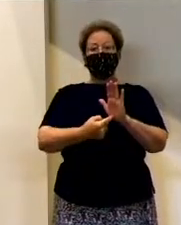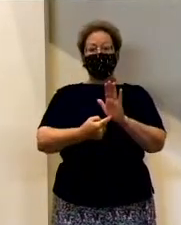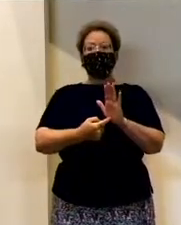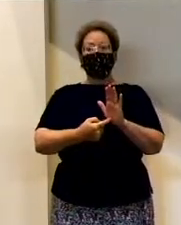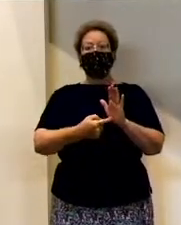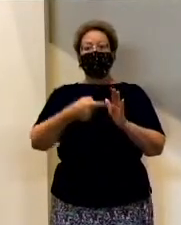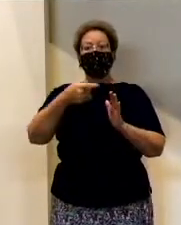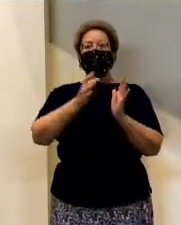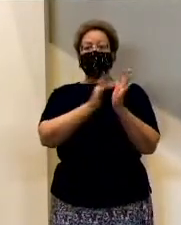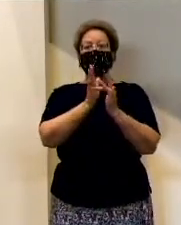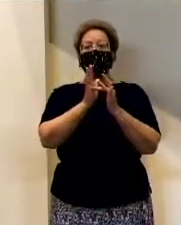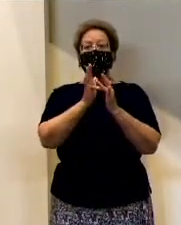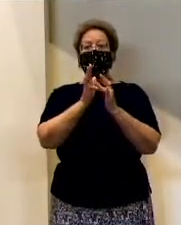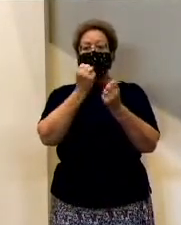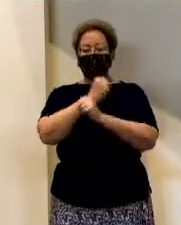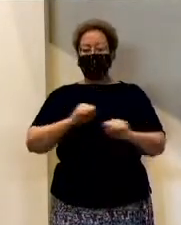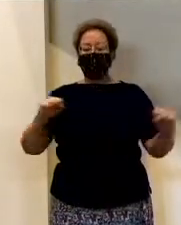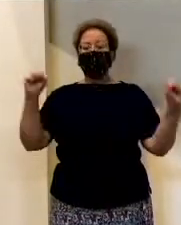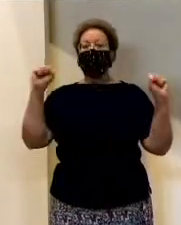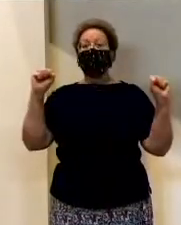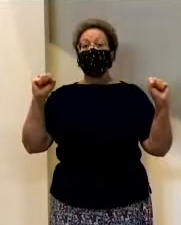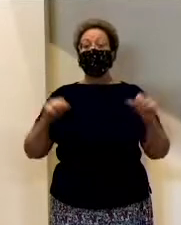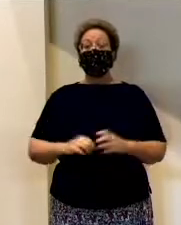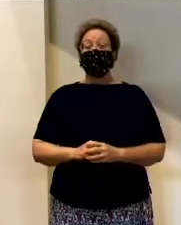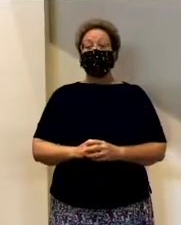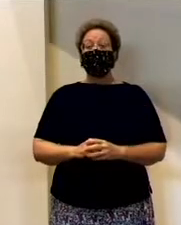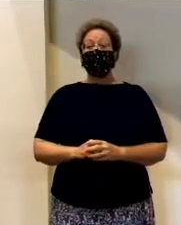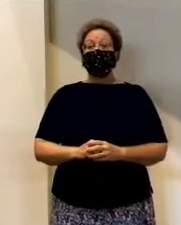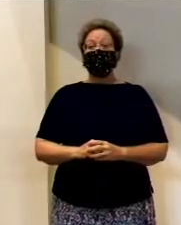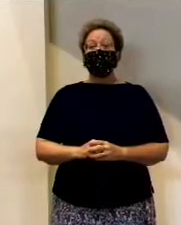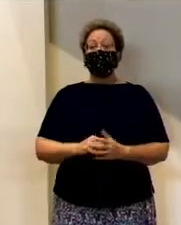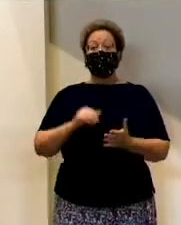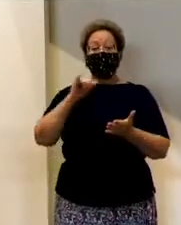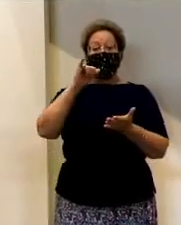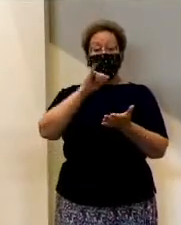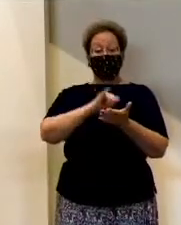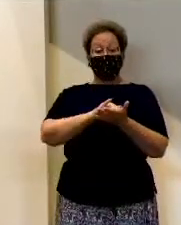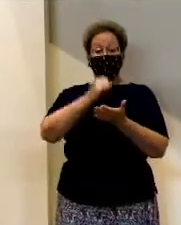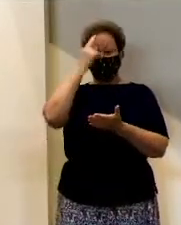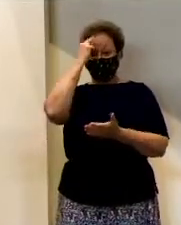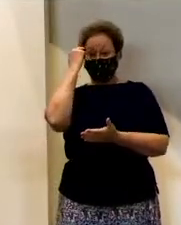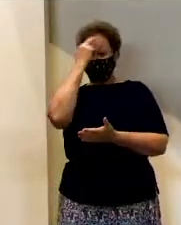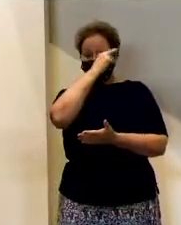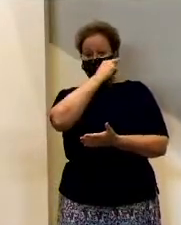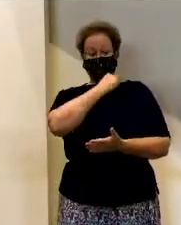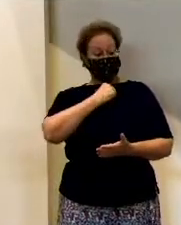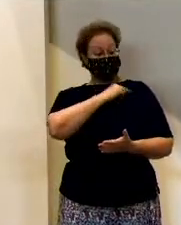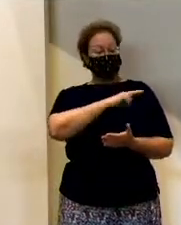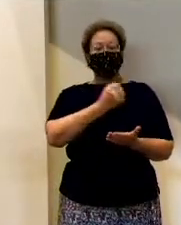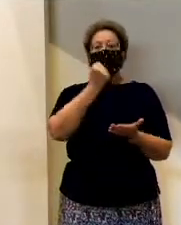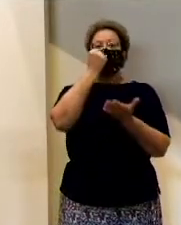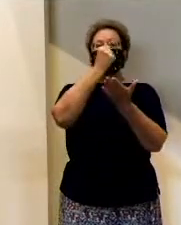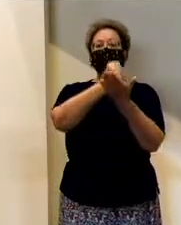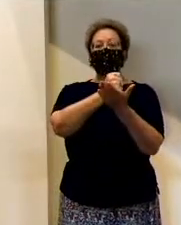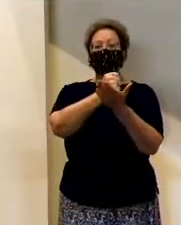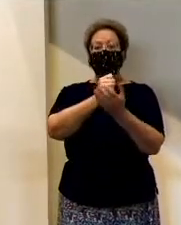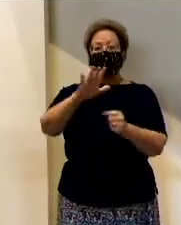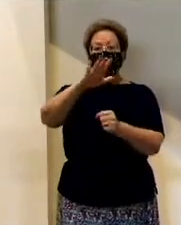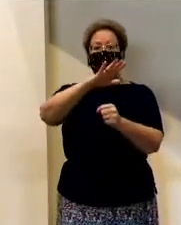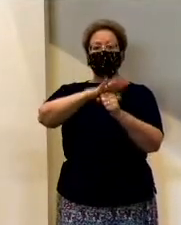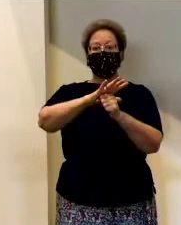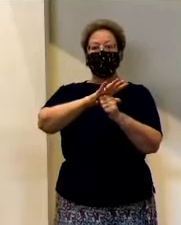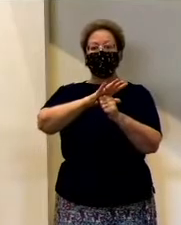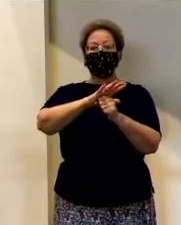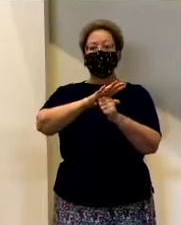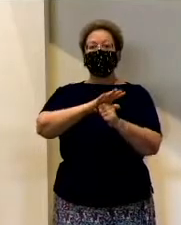redeemed by Christ the crucified. Well, that mark is a seal because baptism